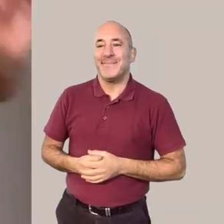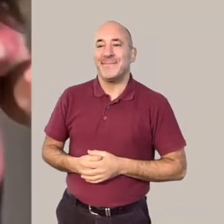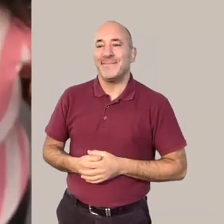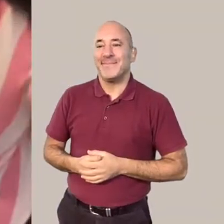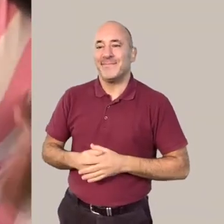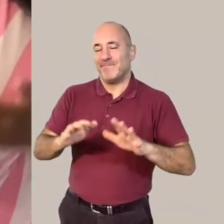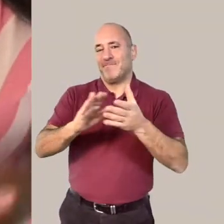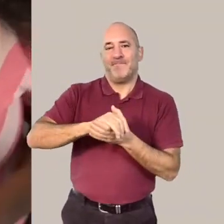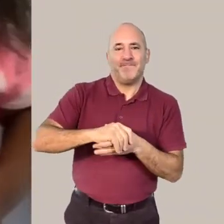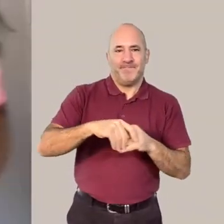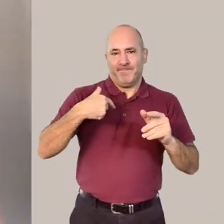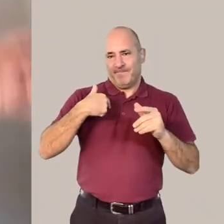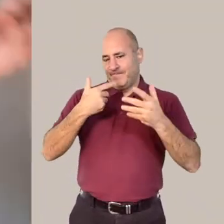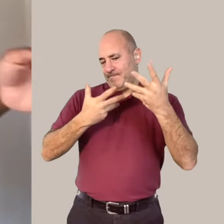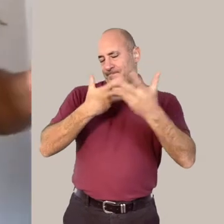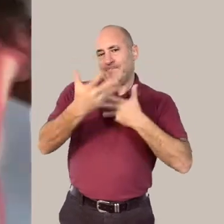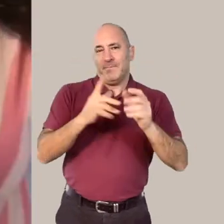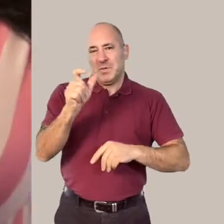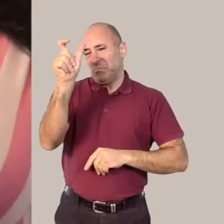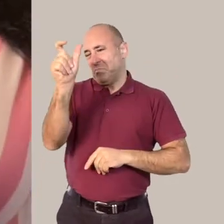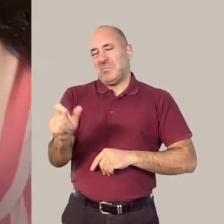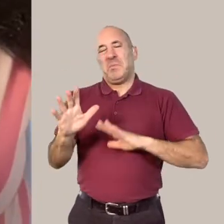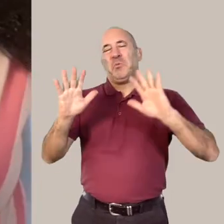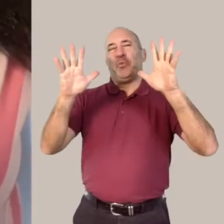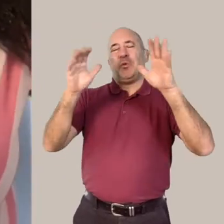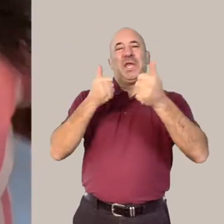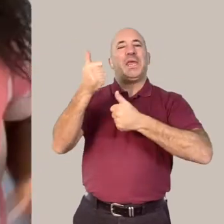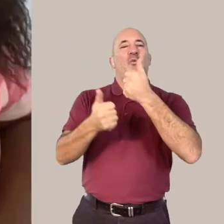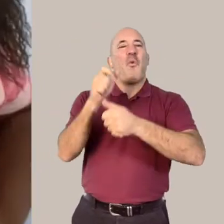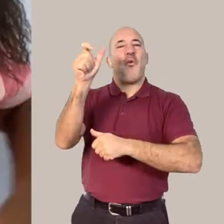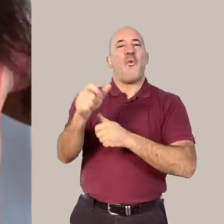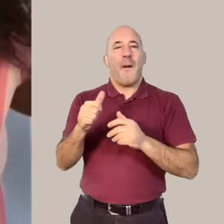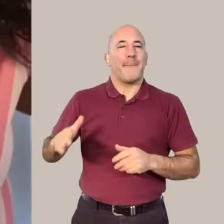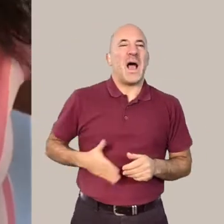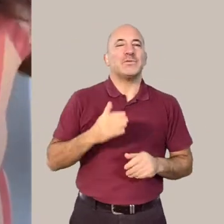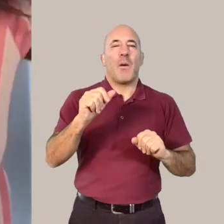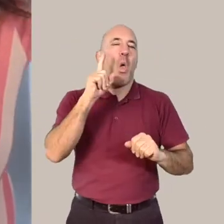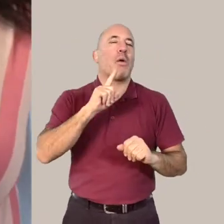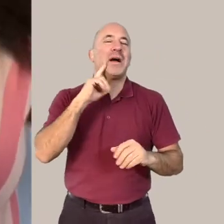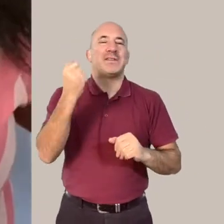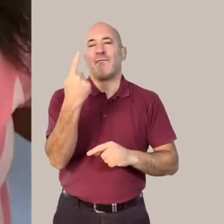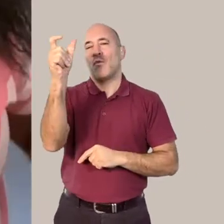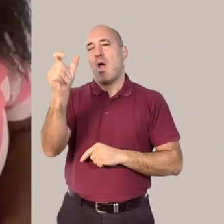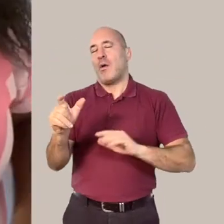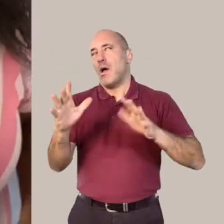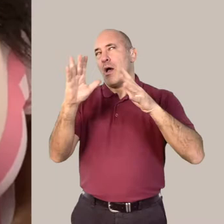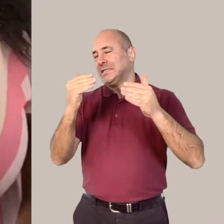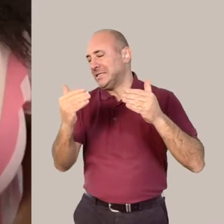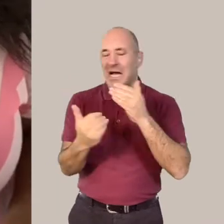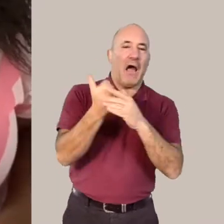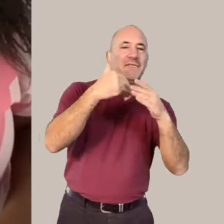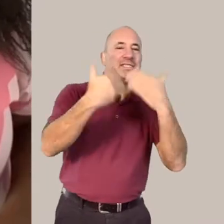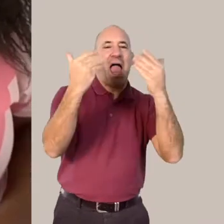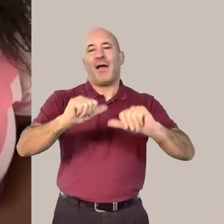So, I'm going to tell you all about a hero. In panto, there is always a hero and the